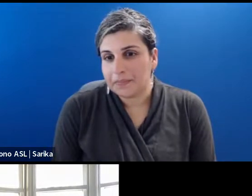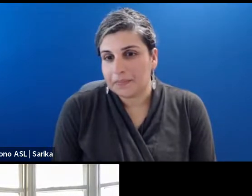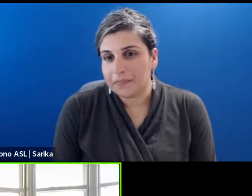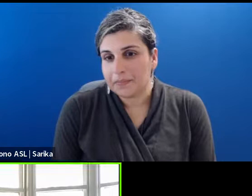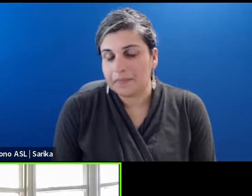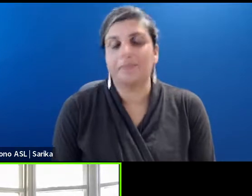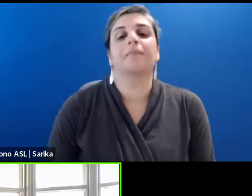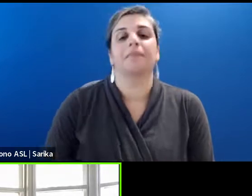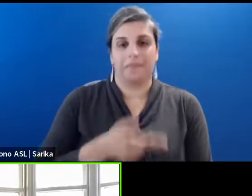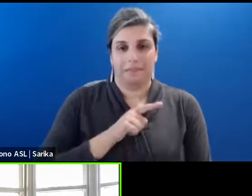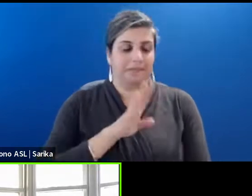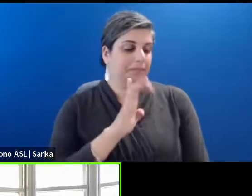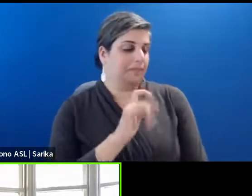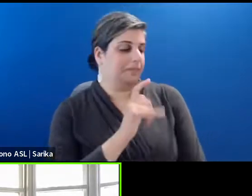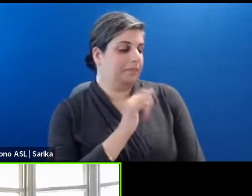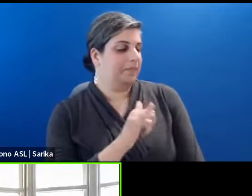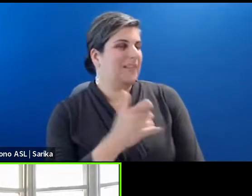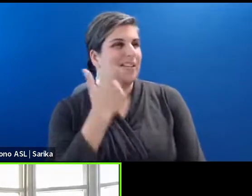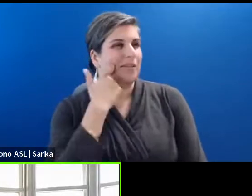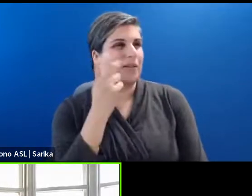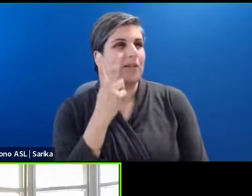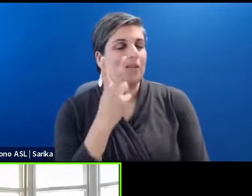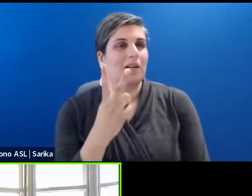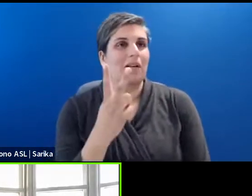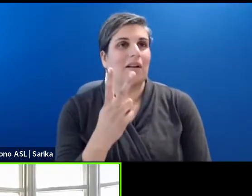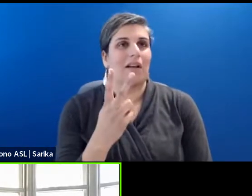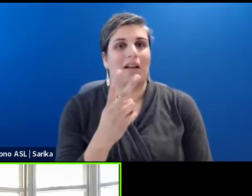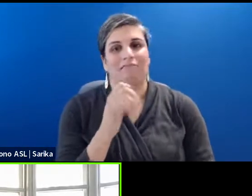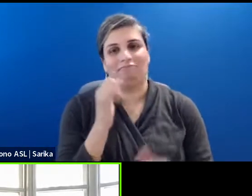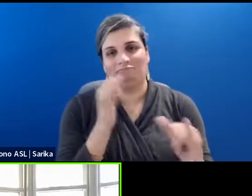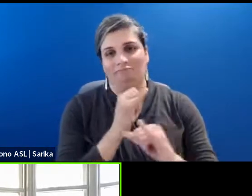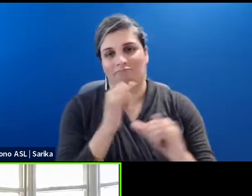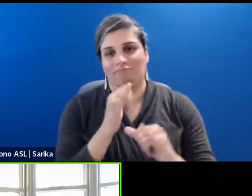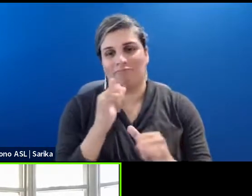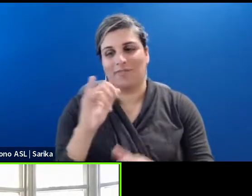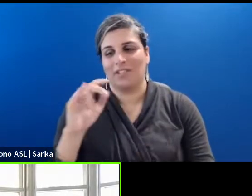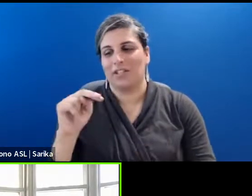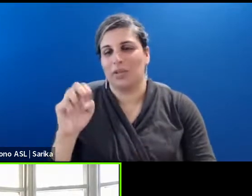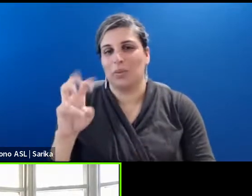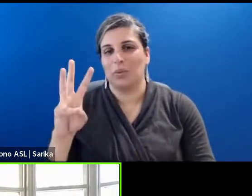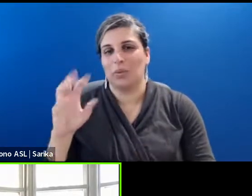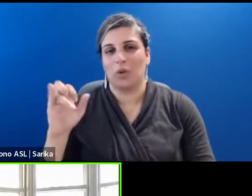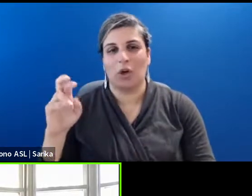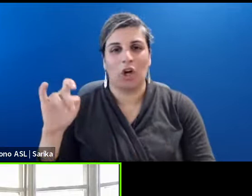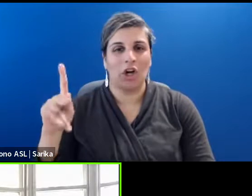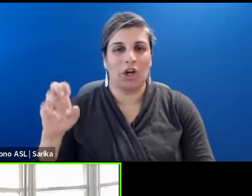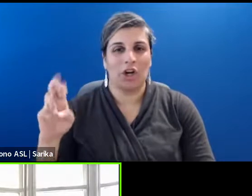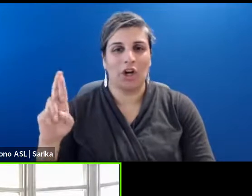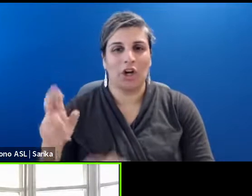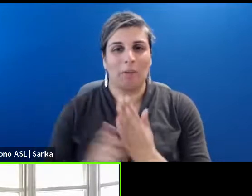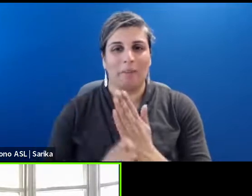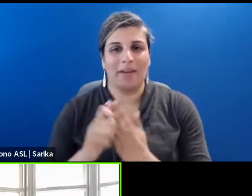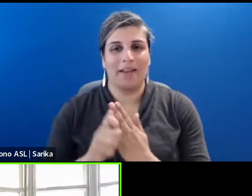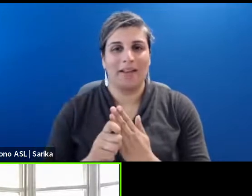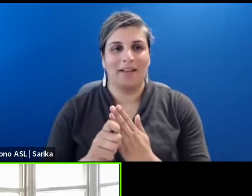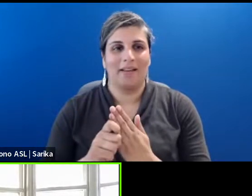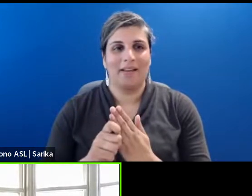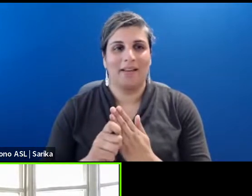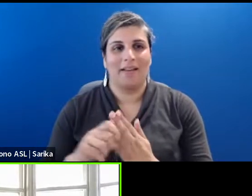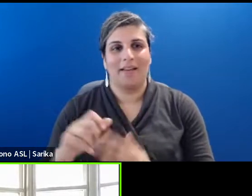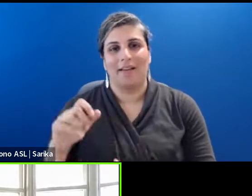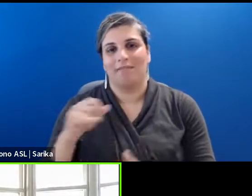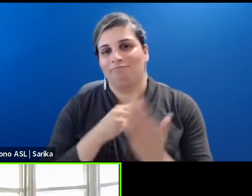I recently saw a very funny New Yorker cartoon about someone just in this situation